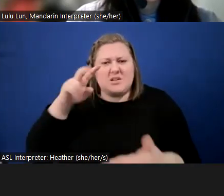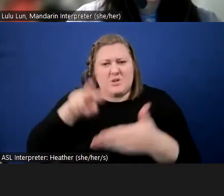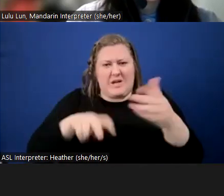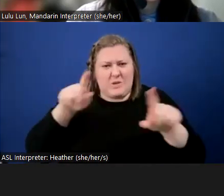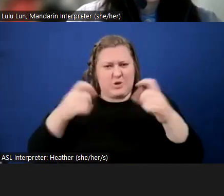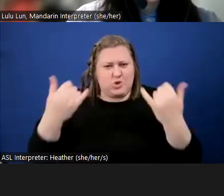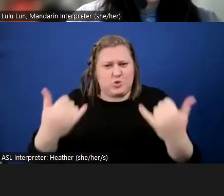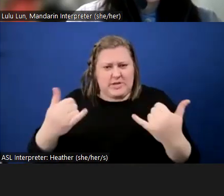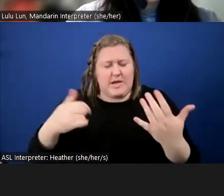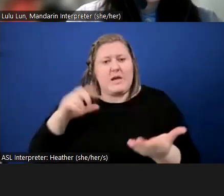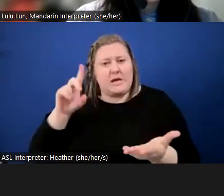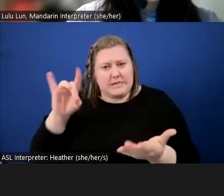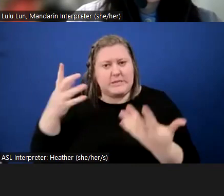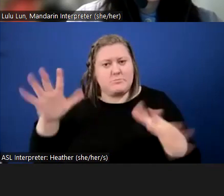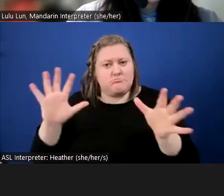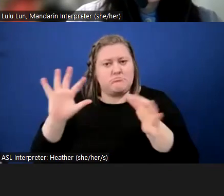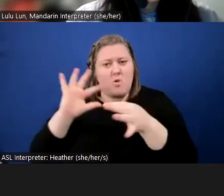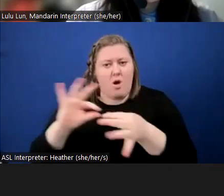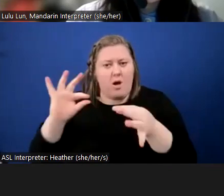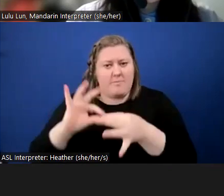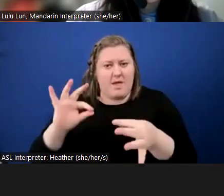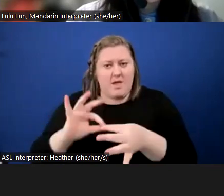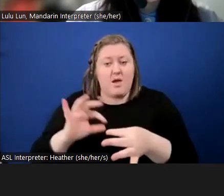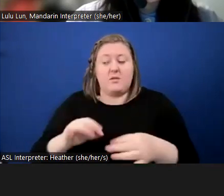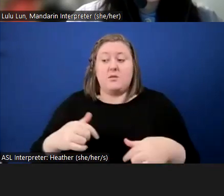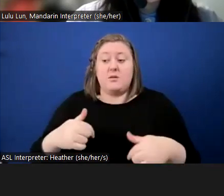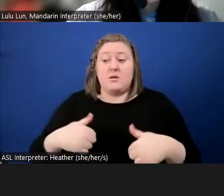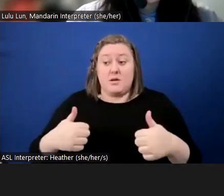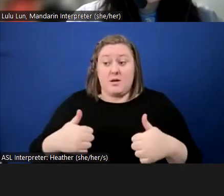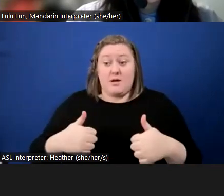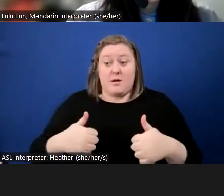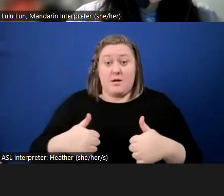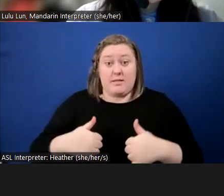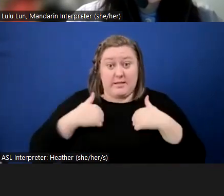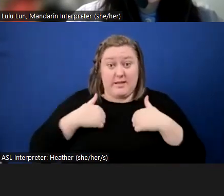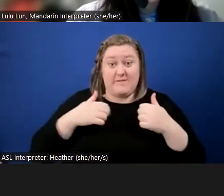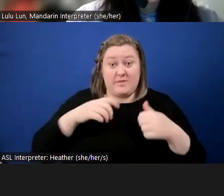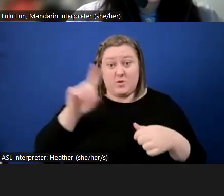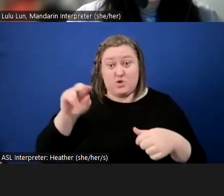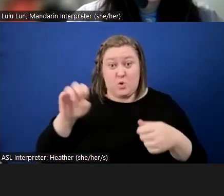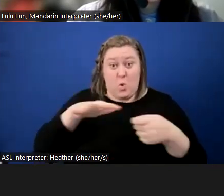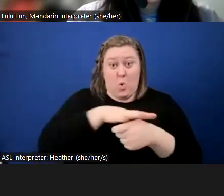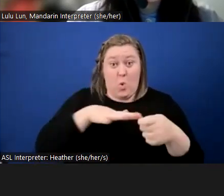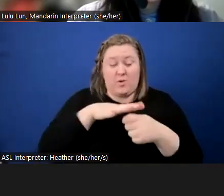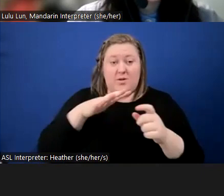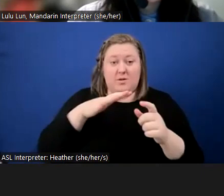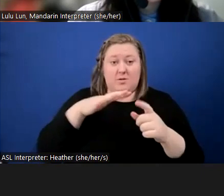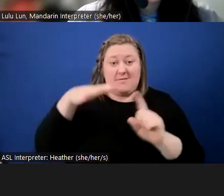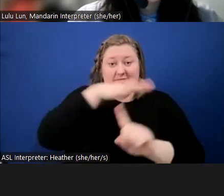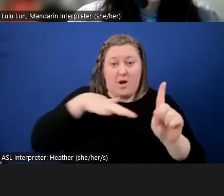and I did comment on a few. I live in an environmental justice zone. I have contacted